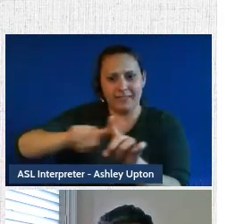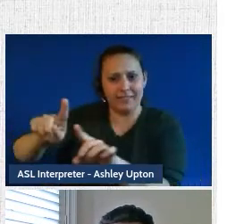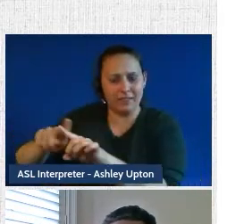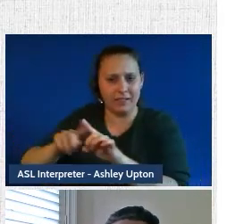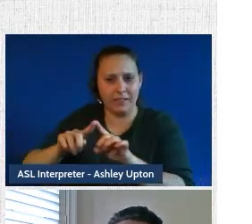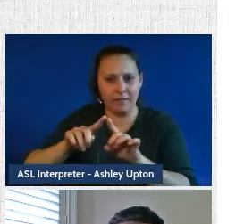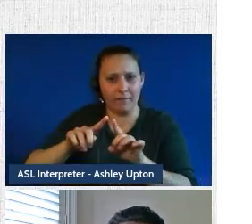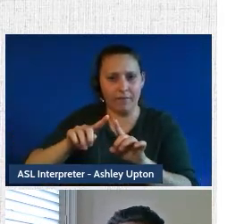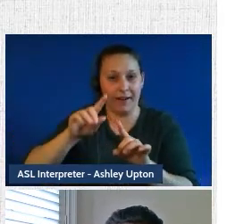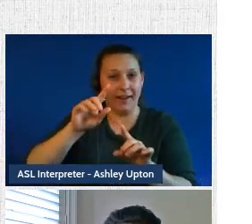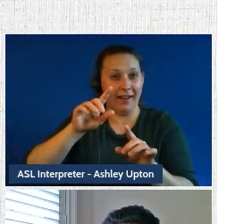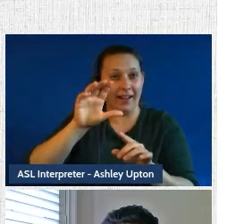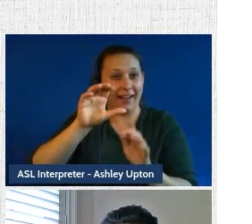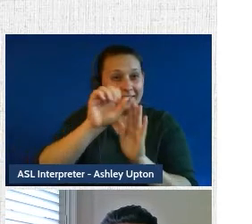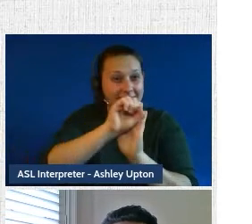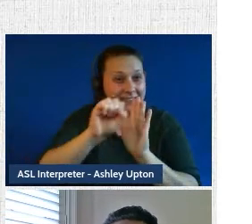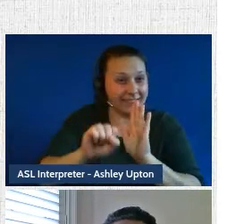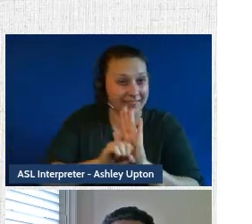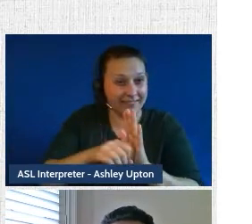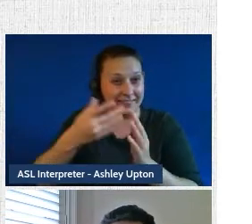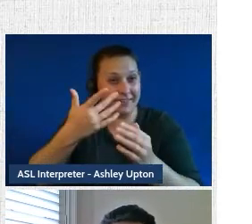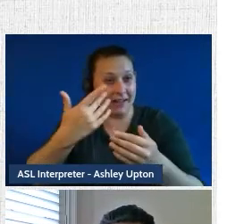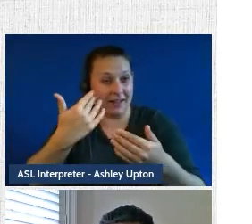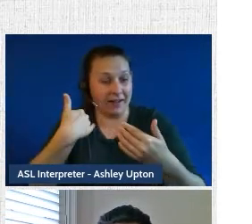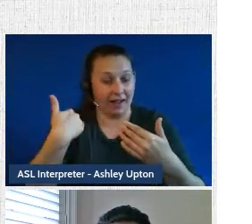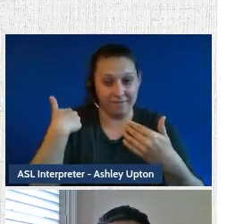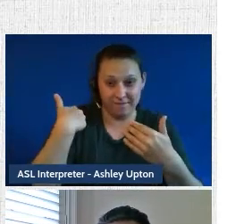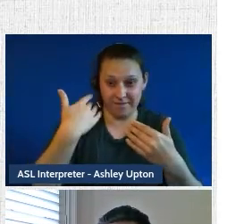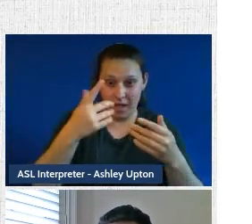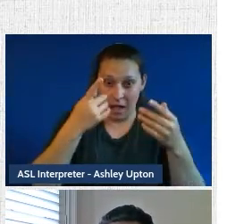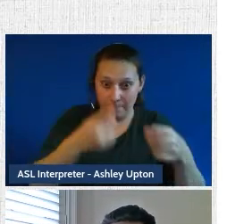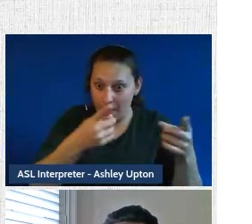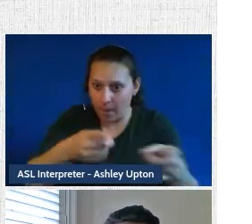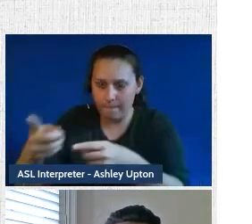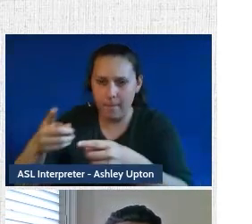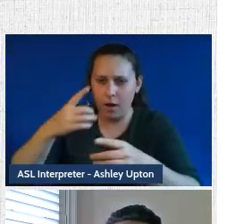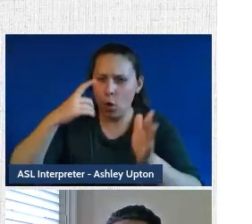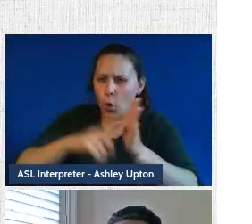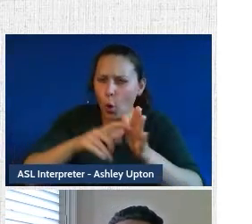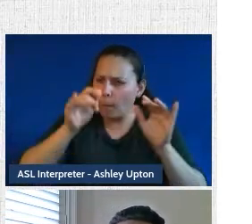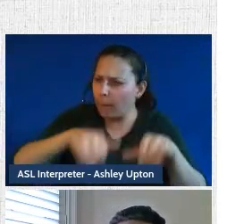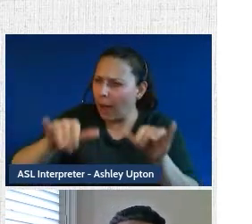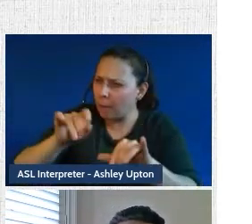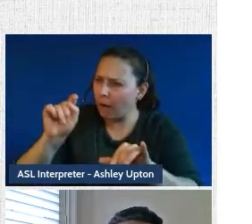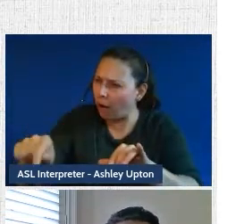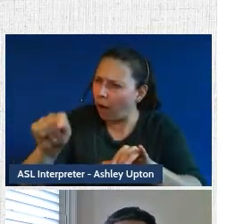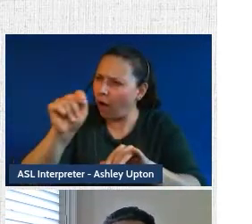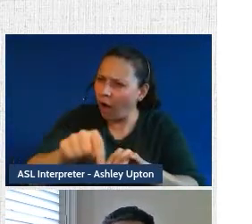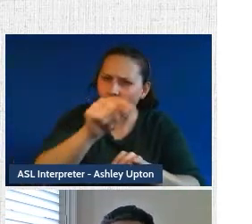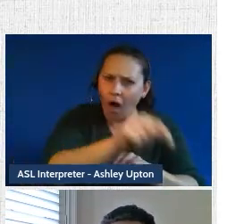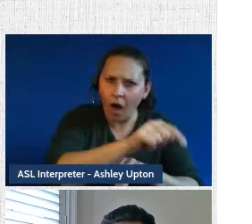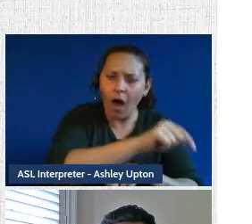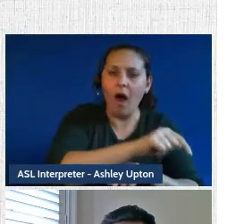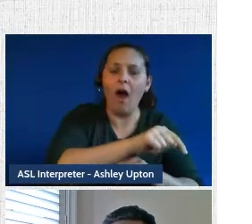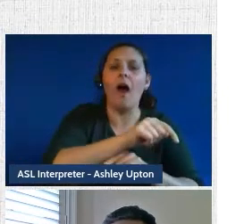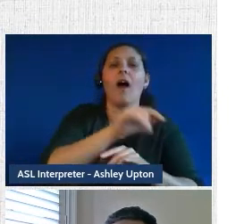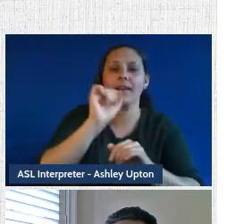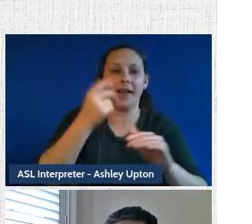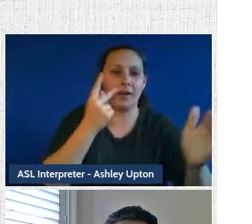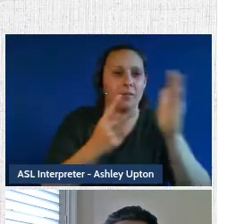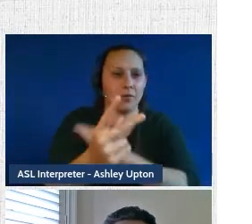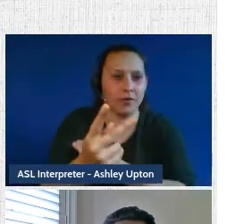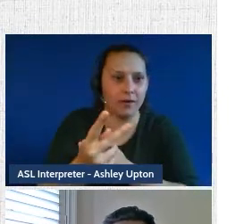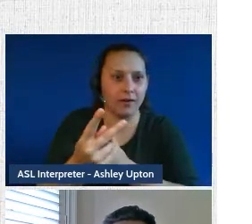patterns and try to codify those patterns, and then going through a process of trial and error until what you have codified is producing the right answer